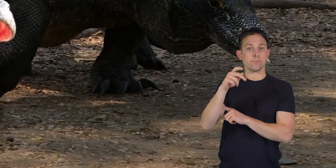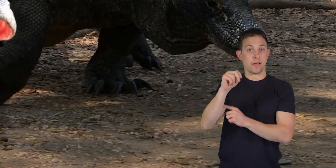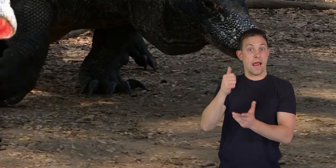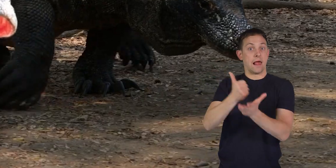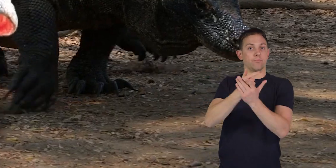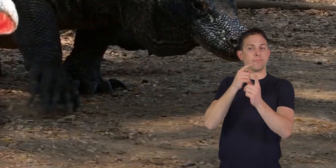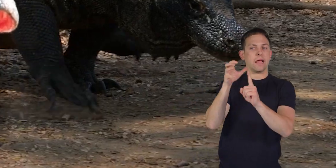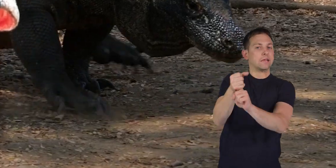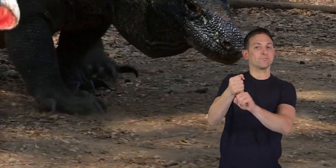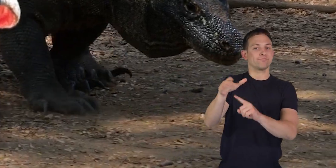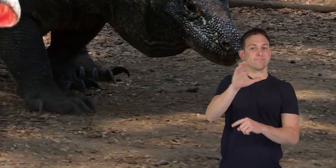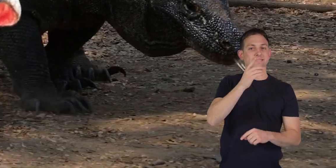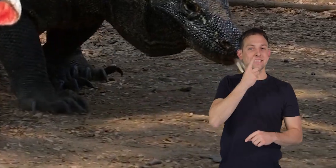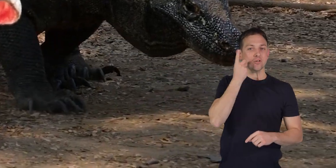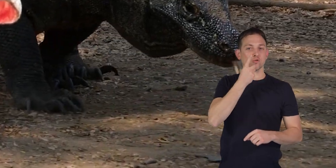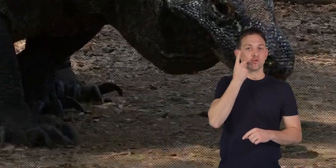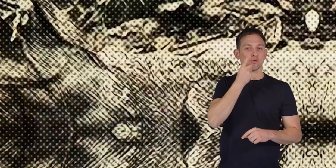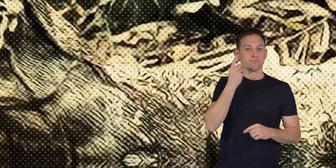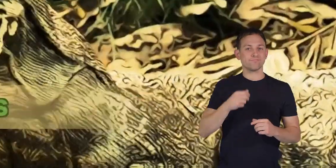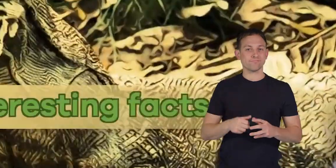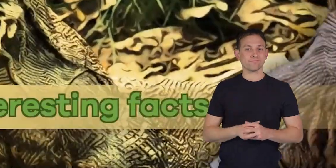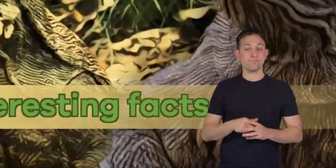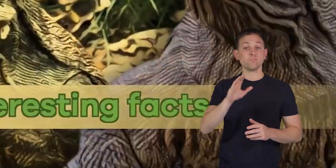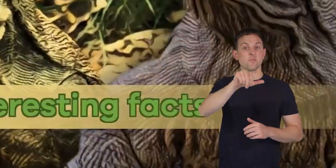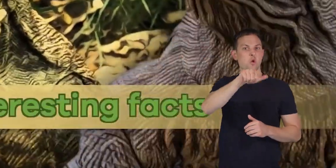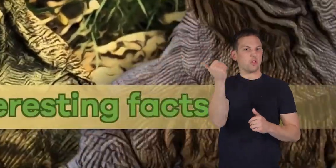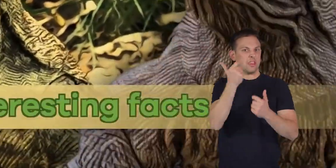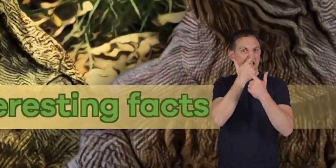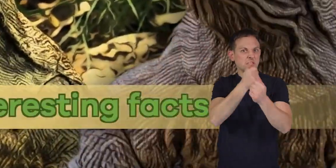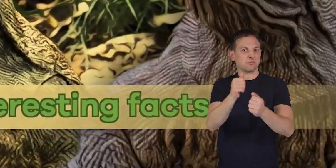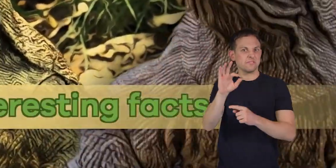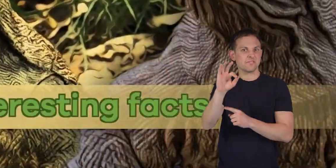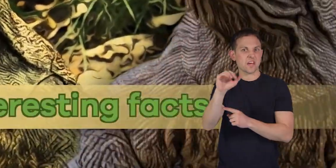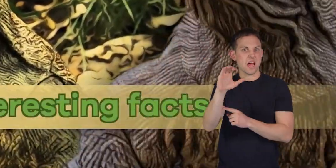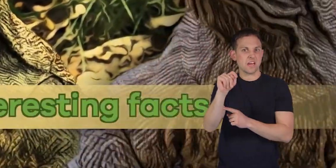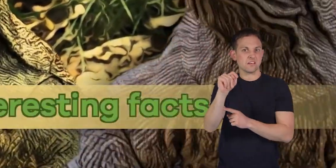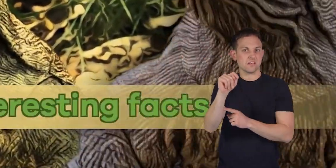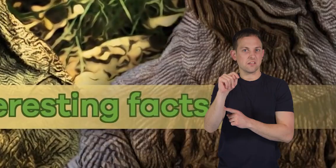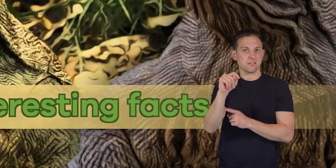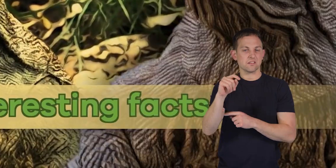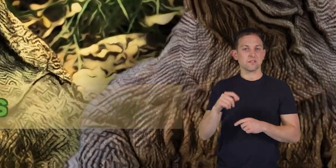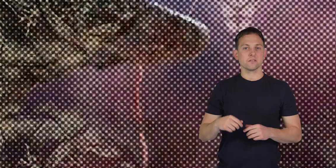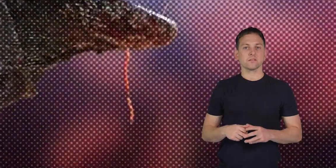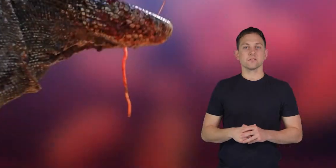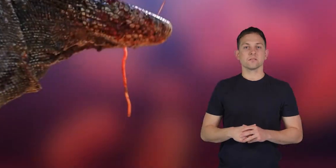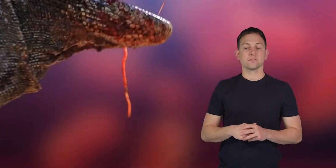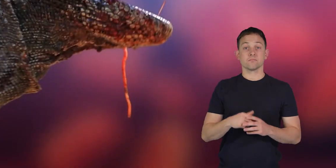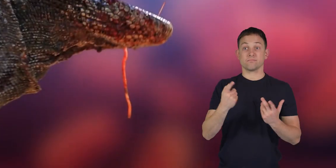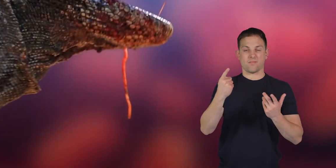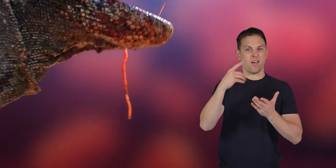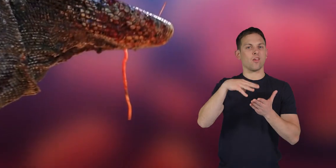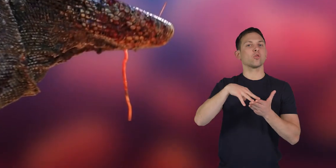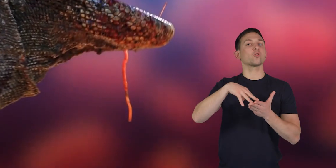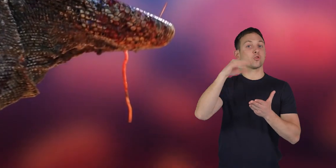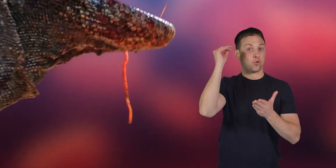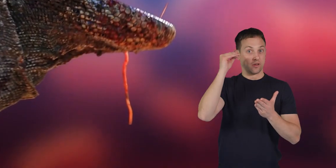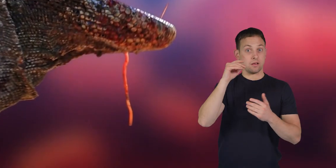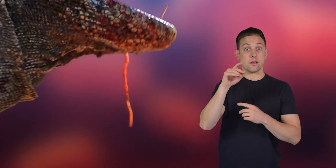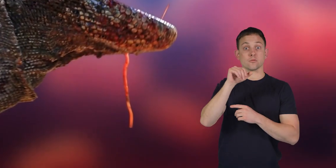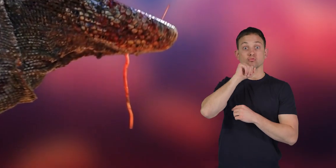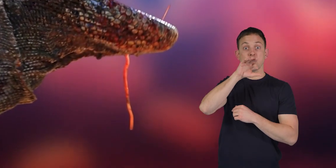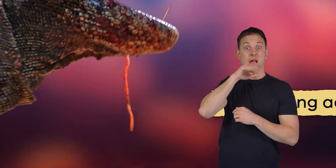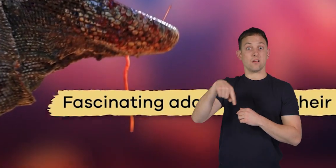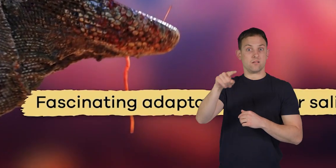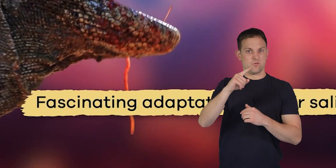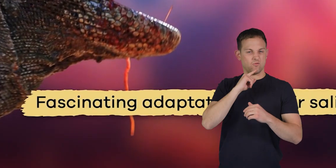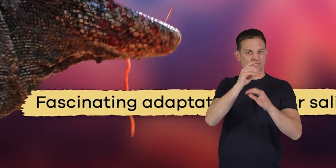to help them catch their dinner. Other Interesting Facts As you learned, Komodo